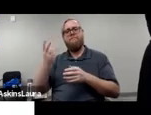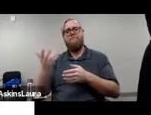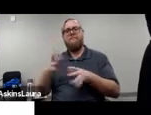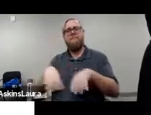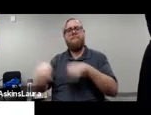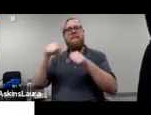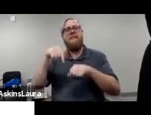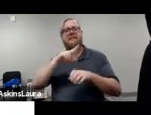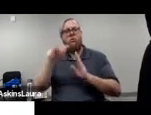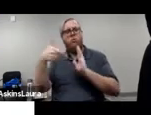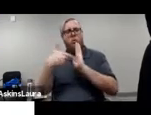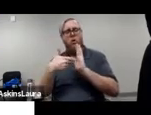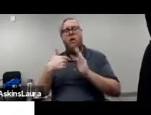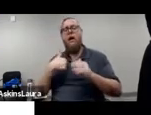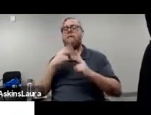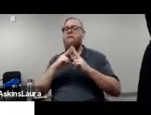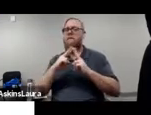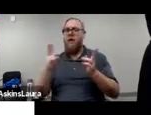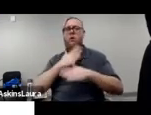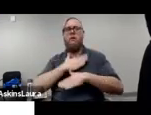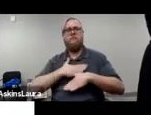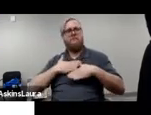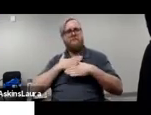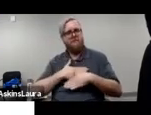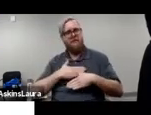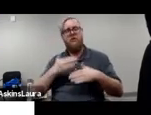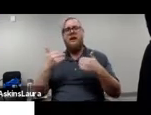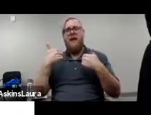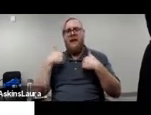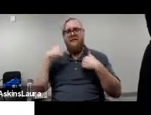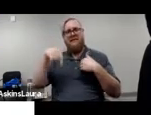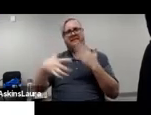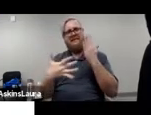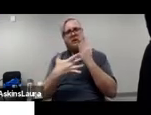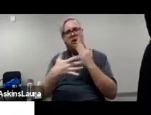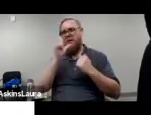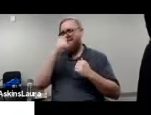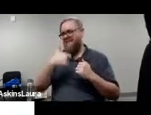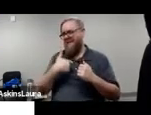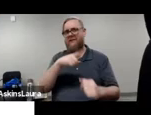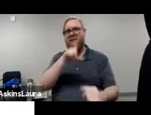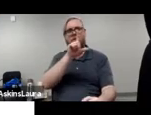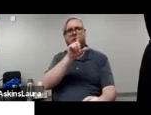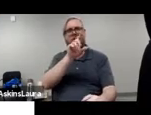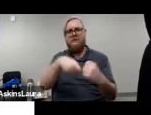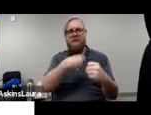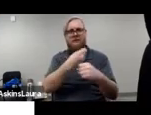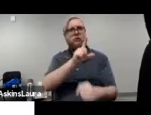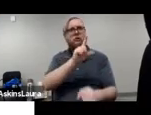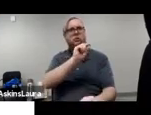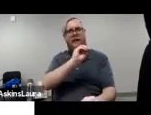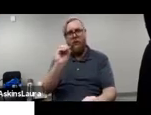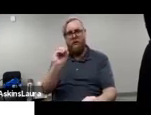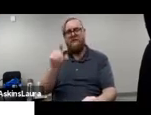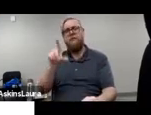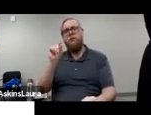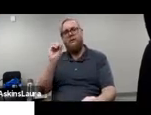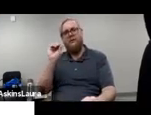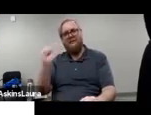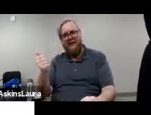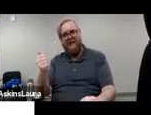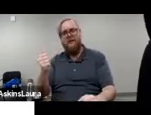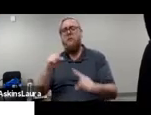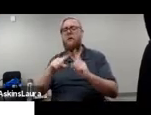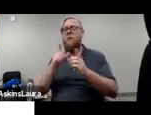very pleased to have technology that can help us that we didn't have in 2000 or 2010, and we're working through it, so we appreciate